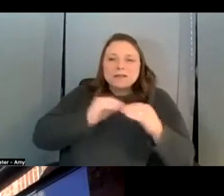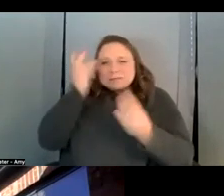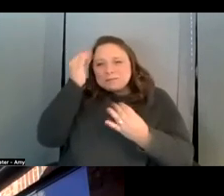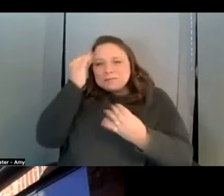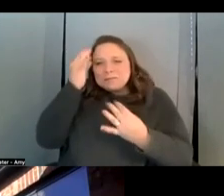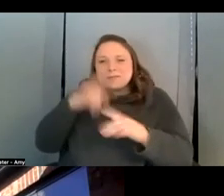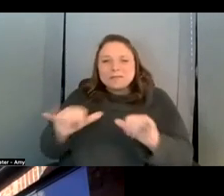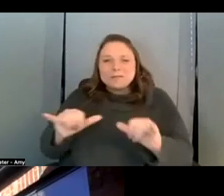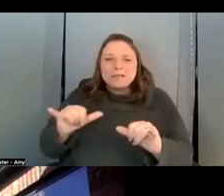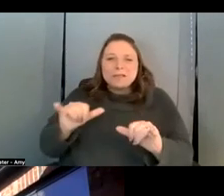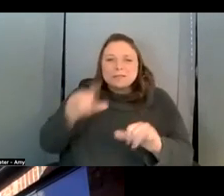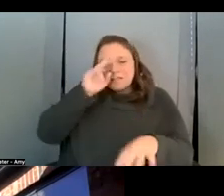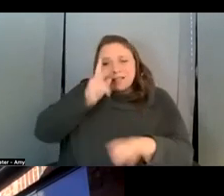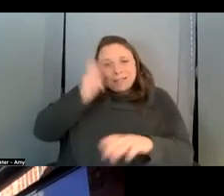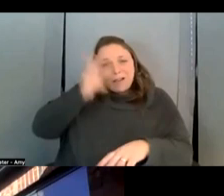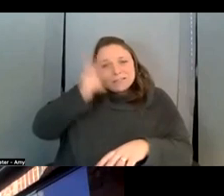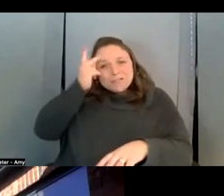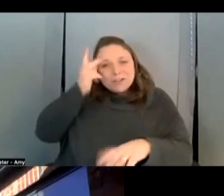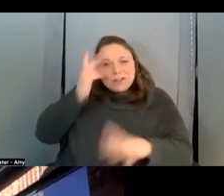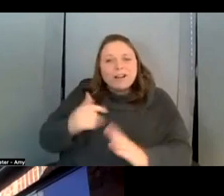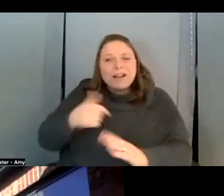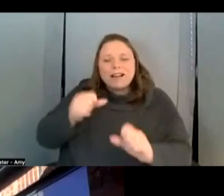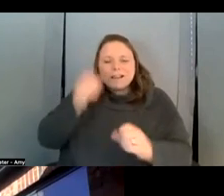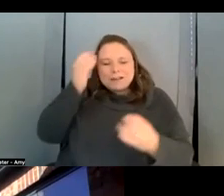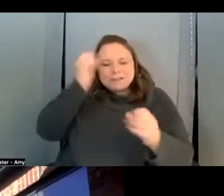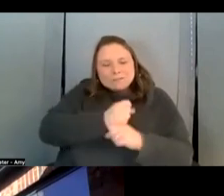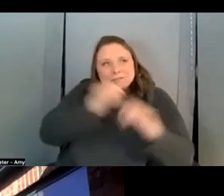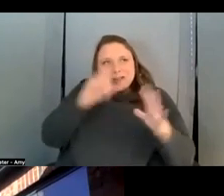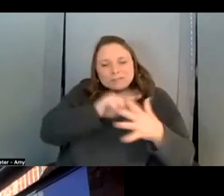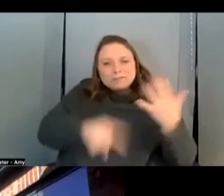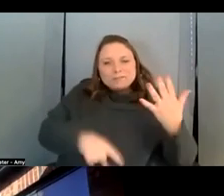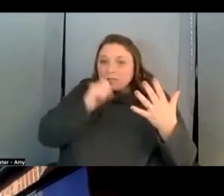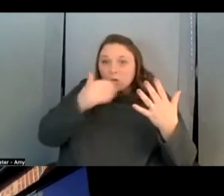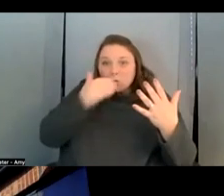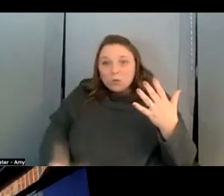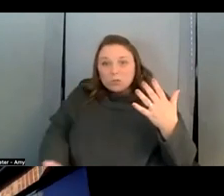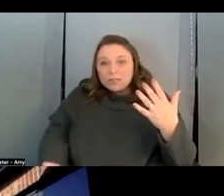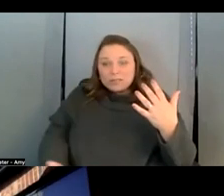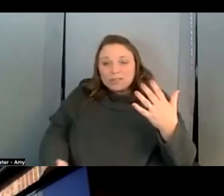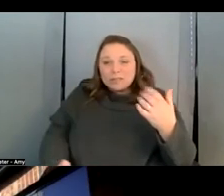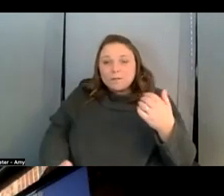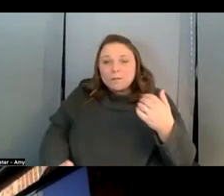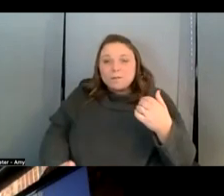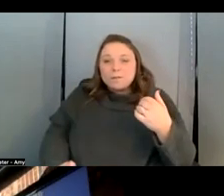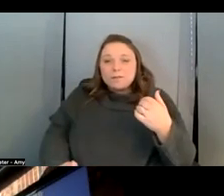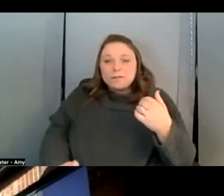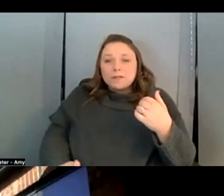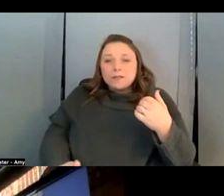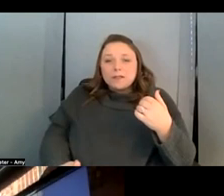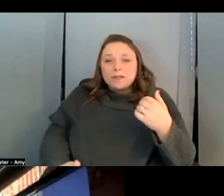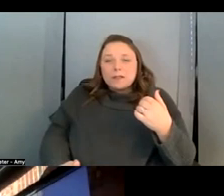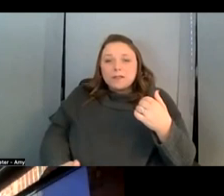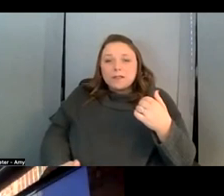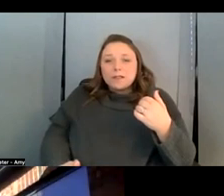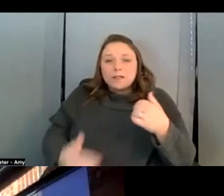can imagine these things um that wouldn't be good because i would be able to